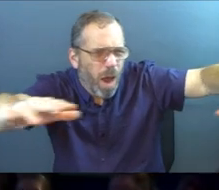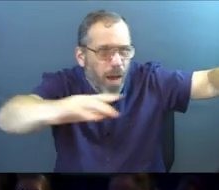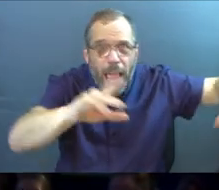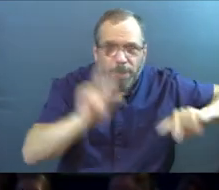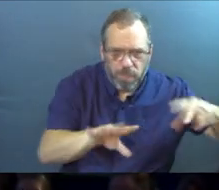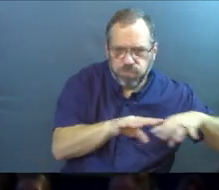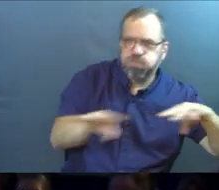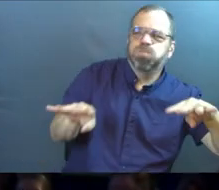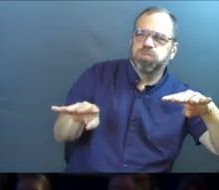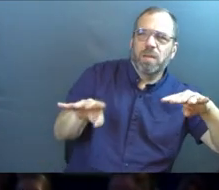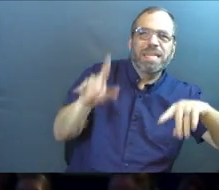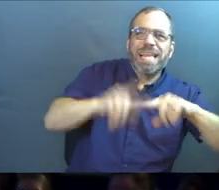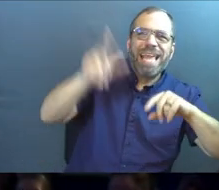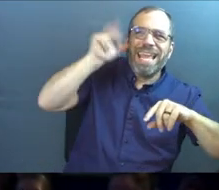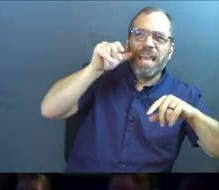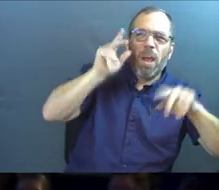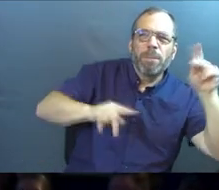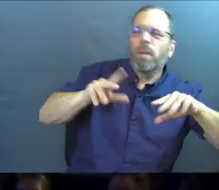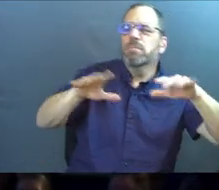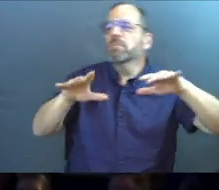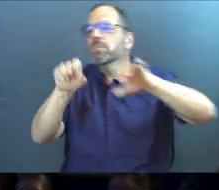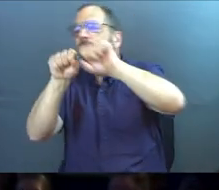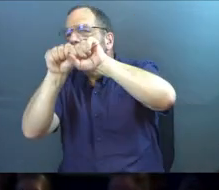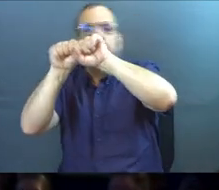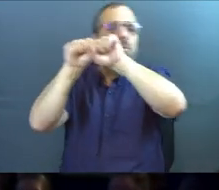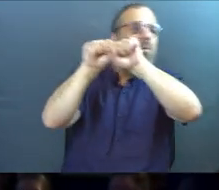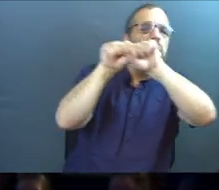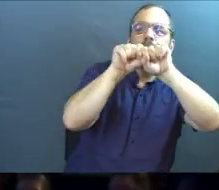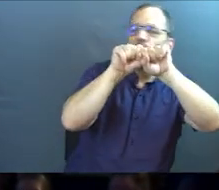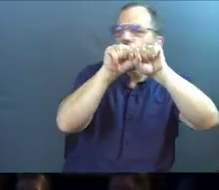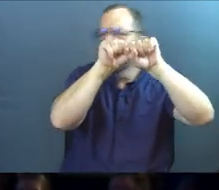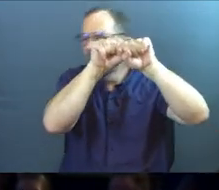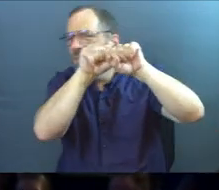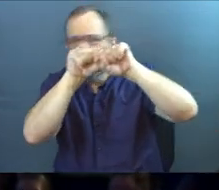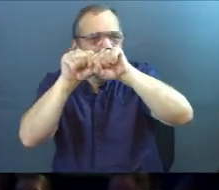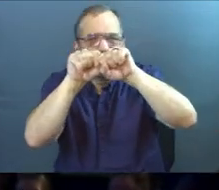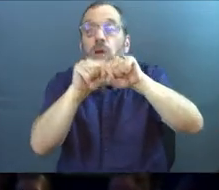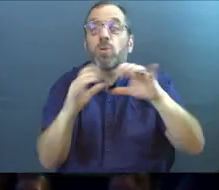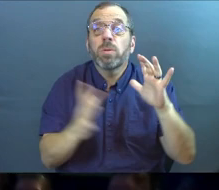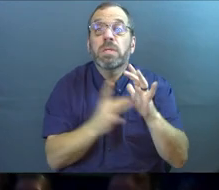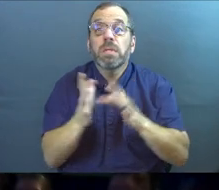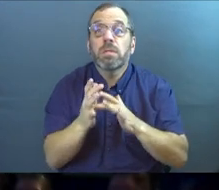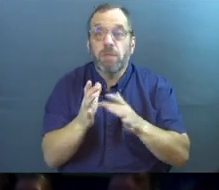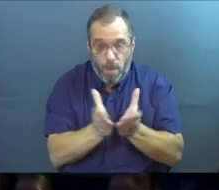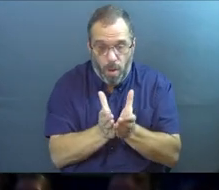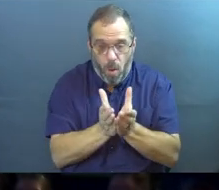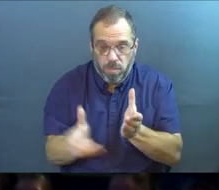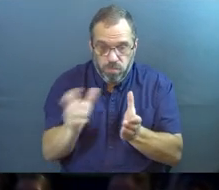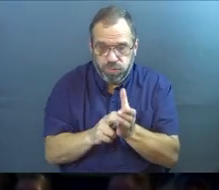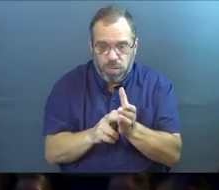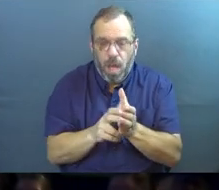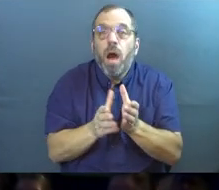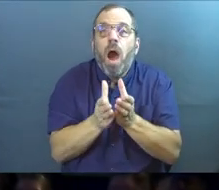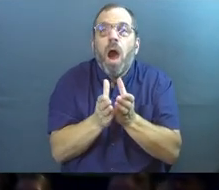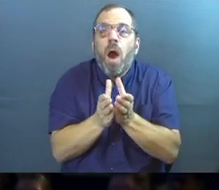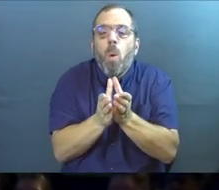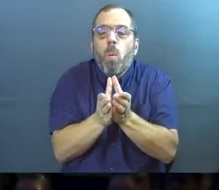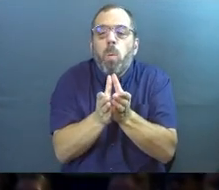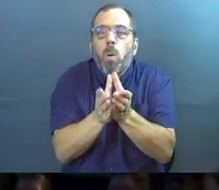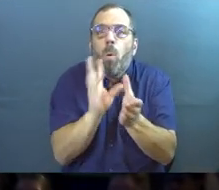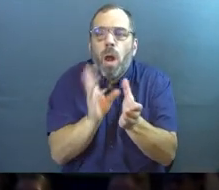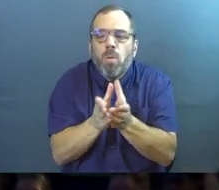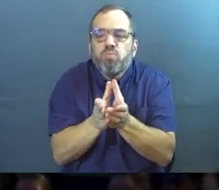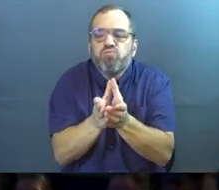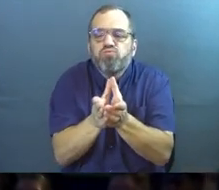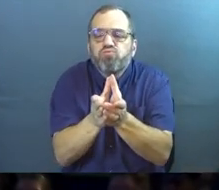and they all can't hear him because there's too many people. So he has this brilliant idea. He hops into a boat, goes out into